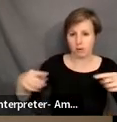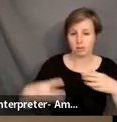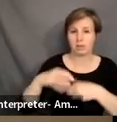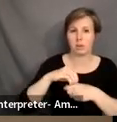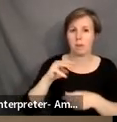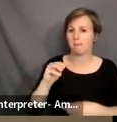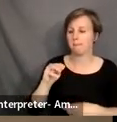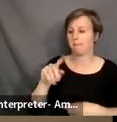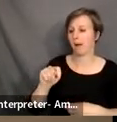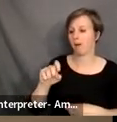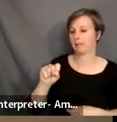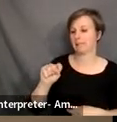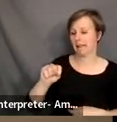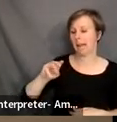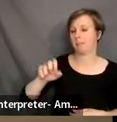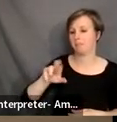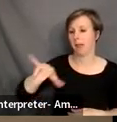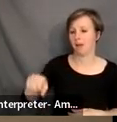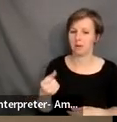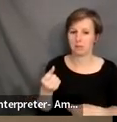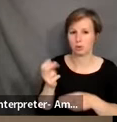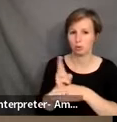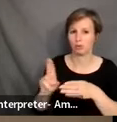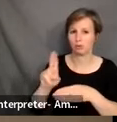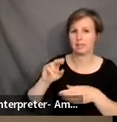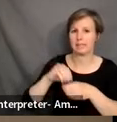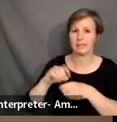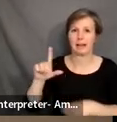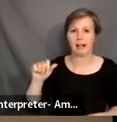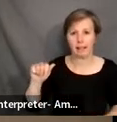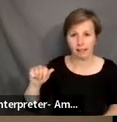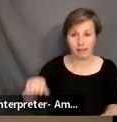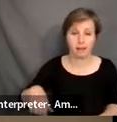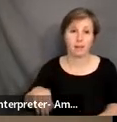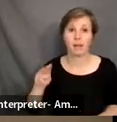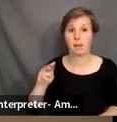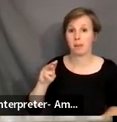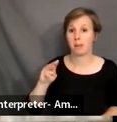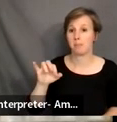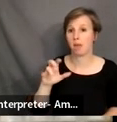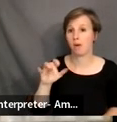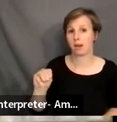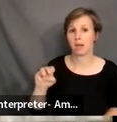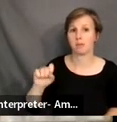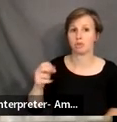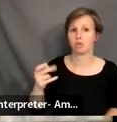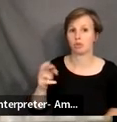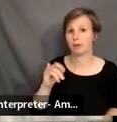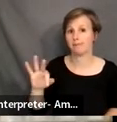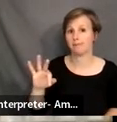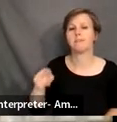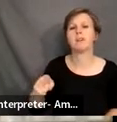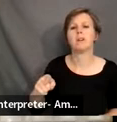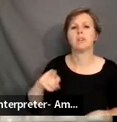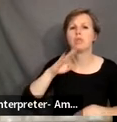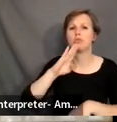St. Mary's University in Los Angeles, California. Myriam Sharif is from Denver, Colorado and the daughter of